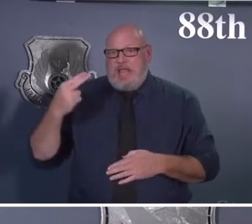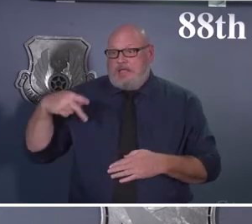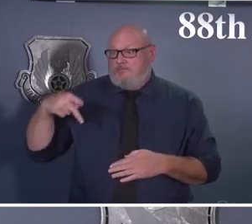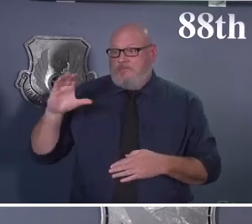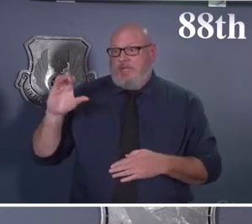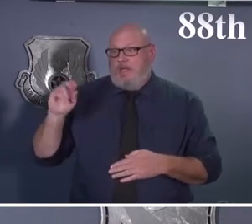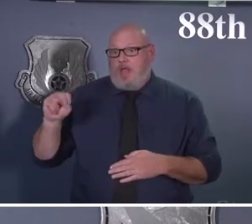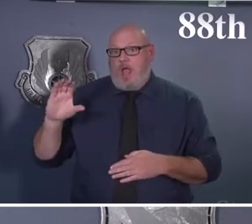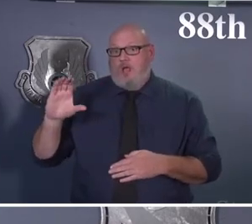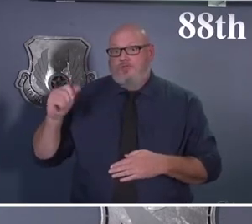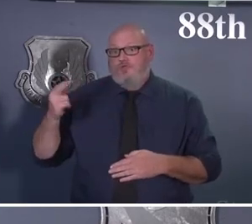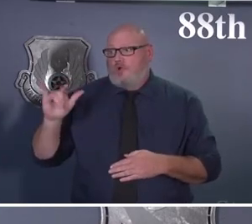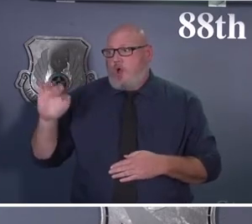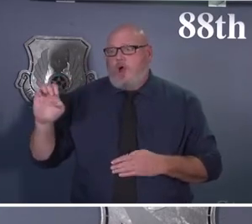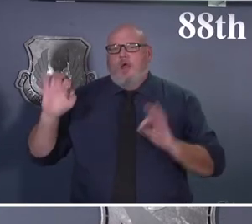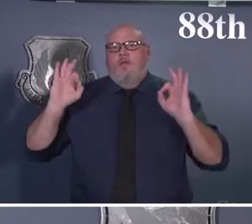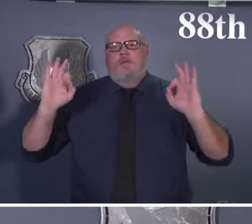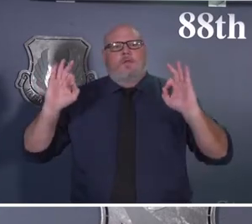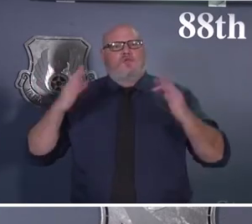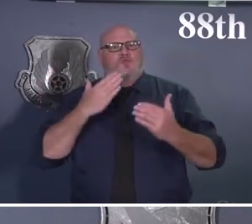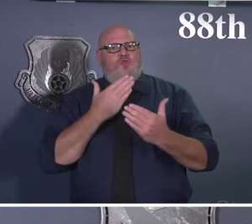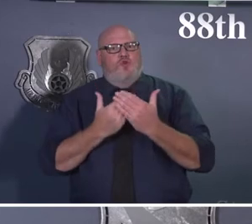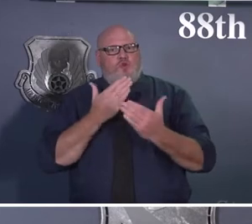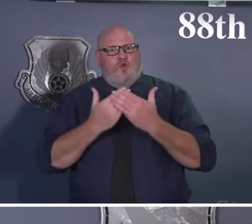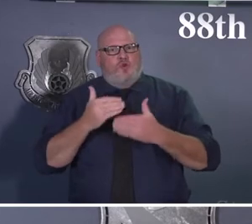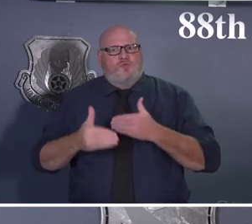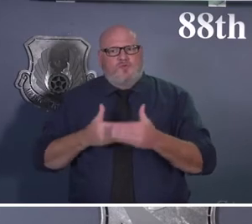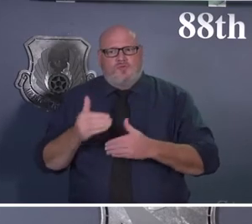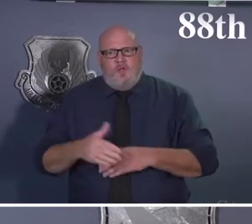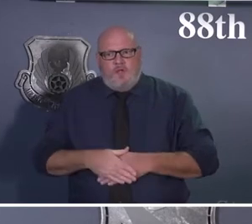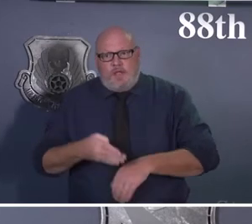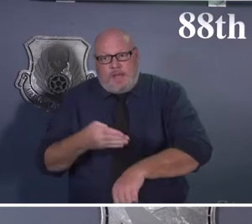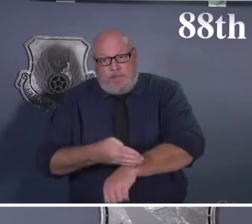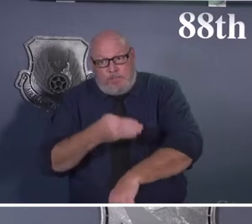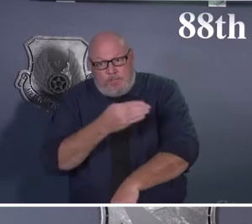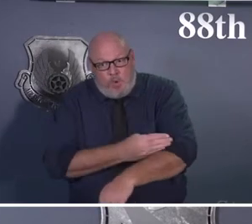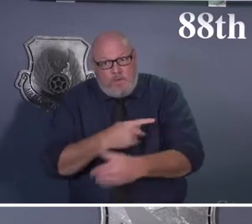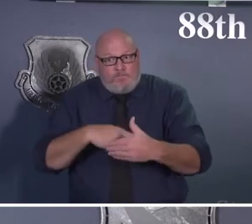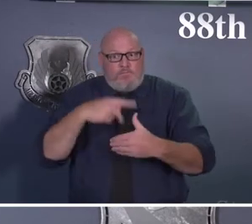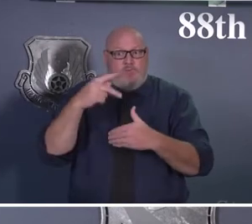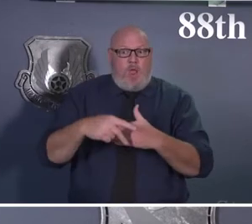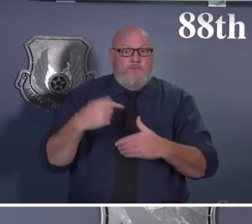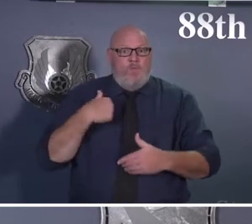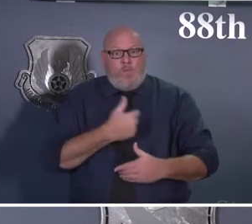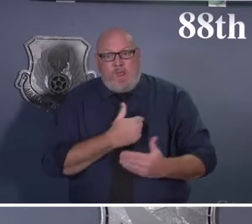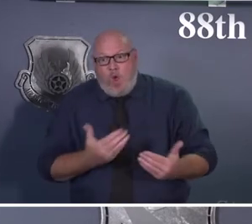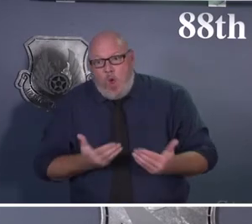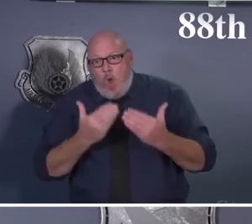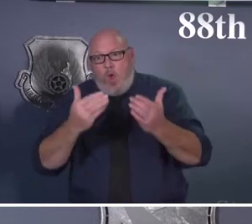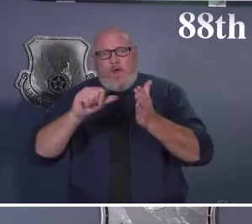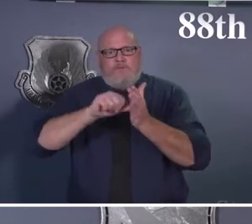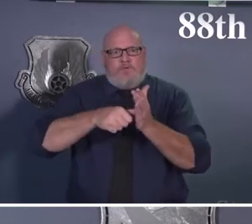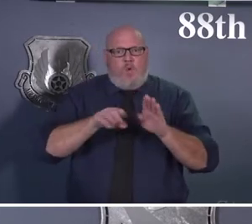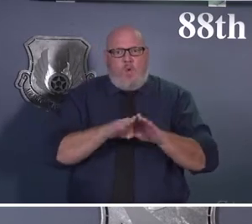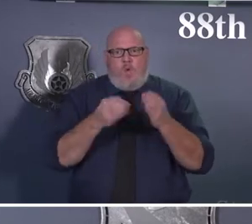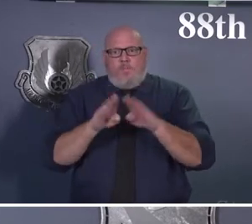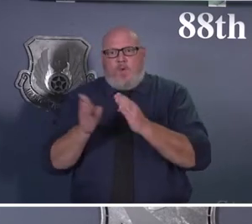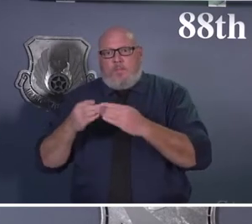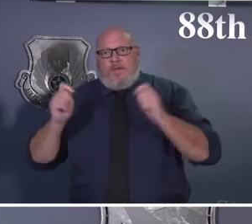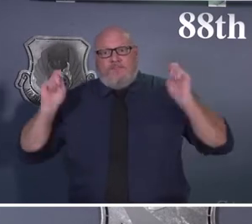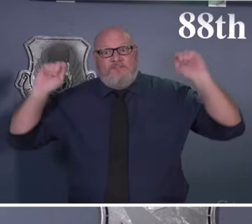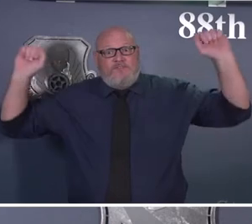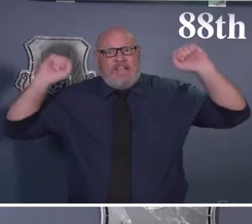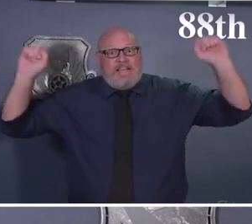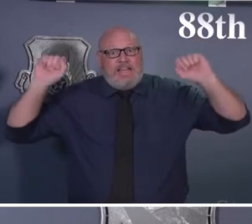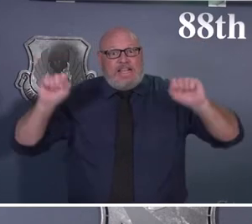to our programs that are out there. You know, some key highlights that you that you heard about today, fitness center access, I hear about that